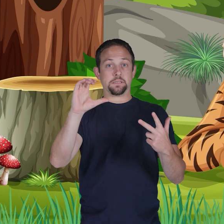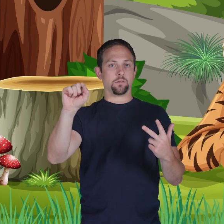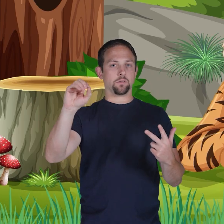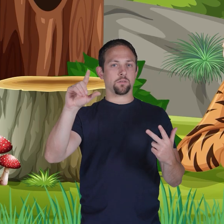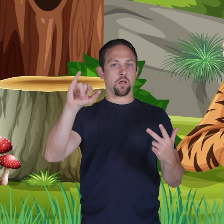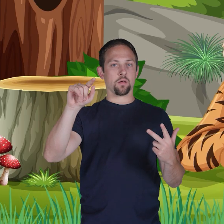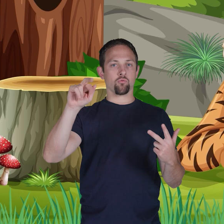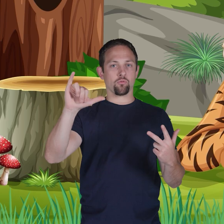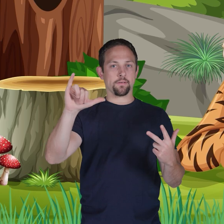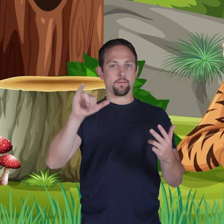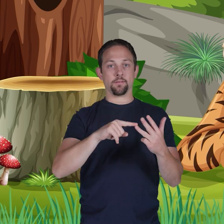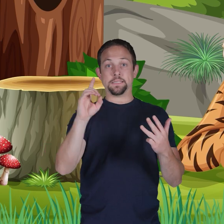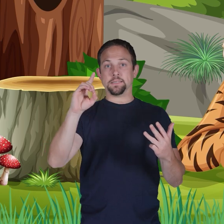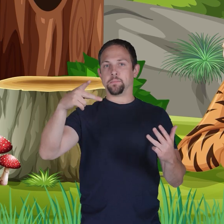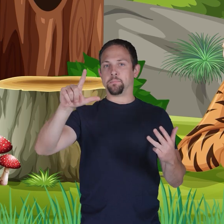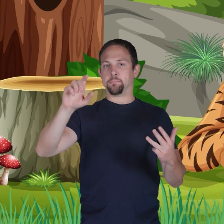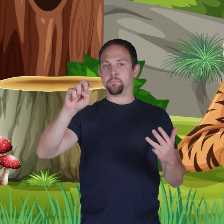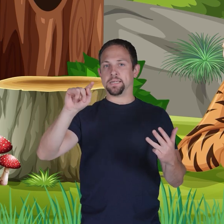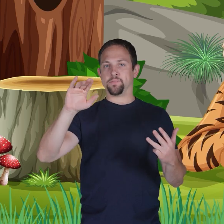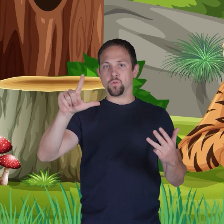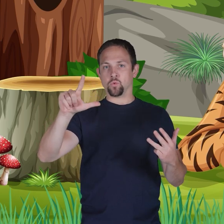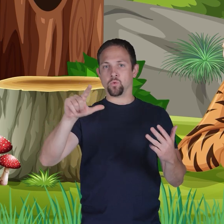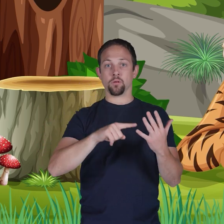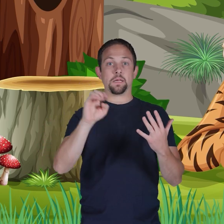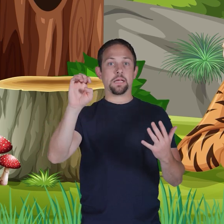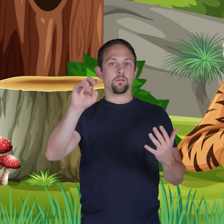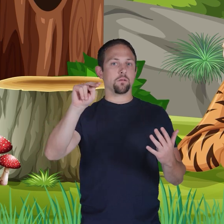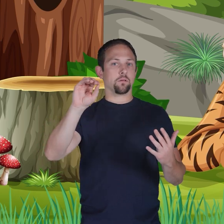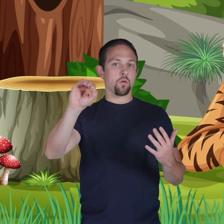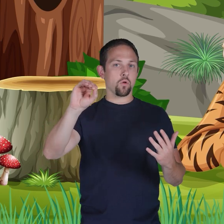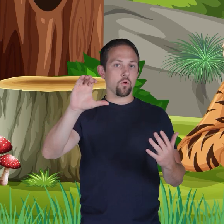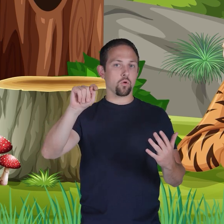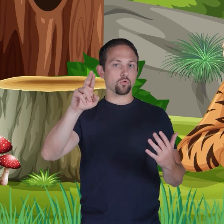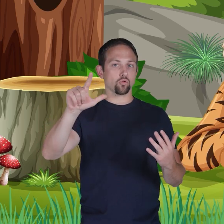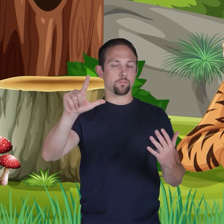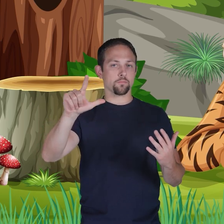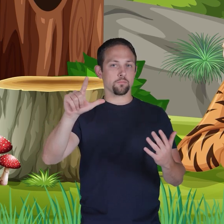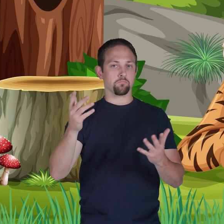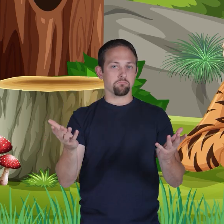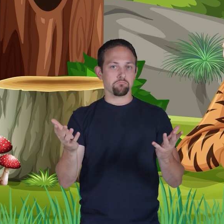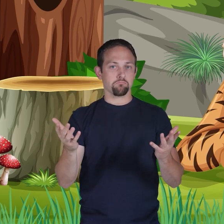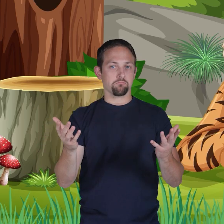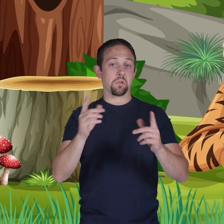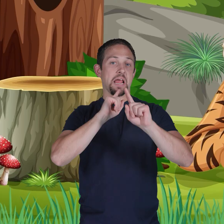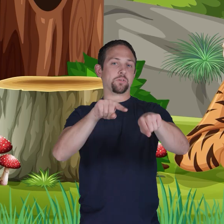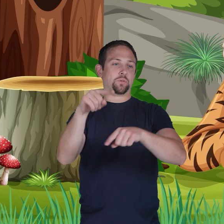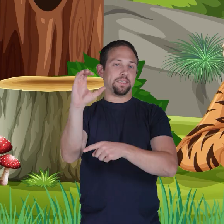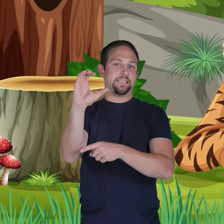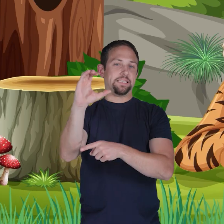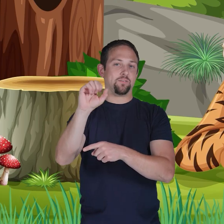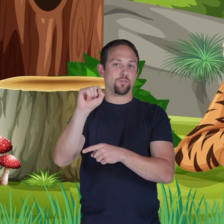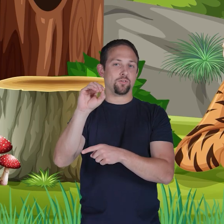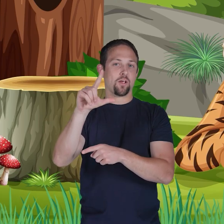C. Solitary. D. Plentiful. E. Nocturnal. The answer